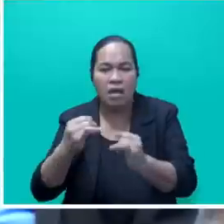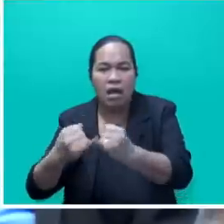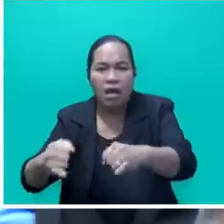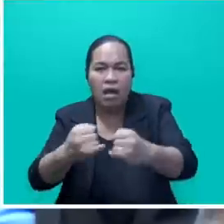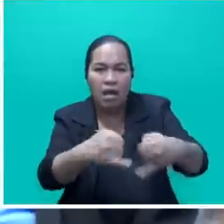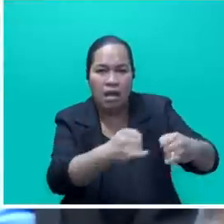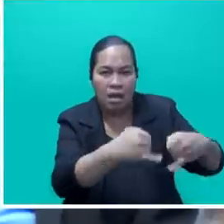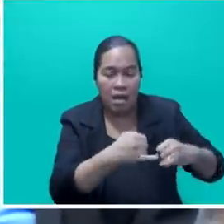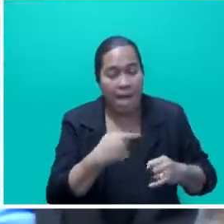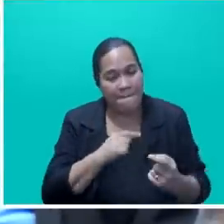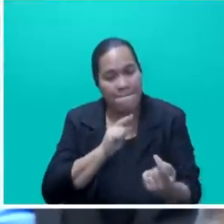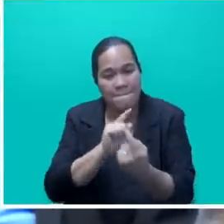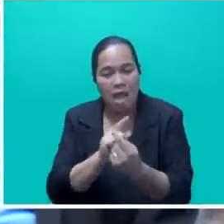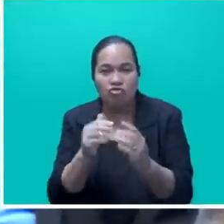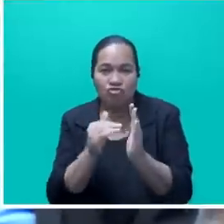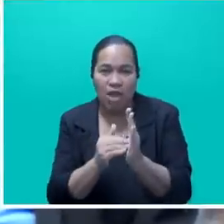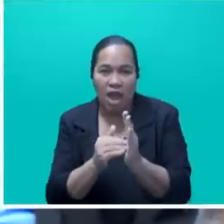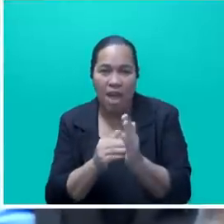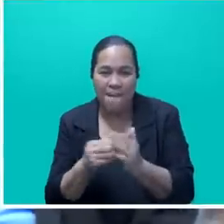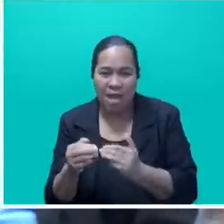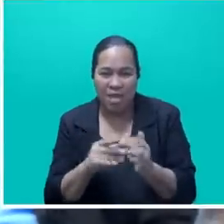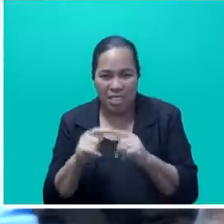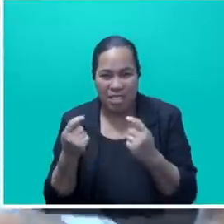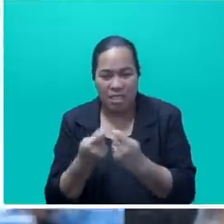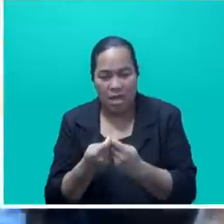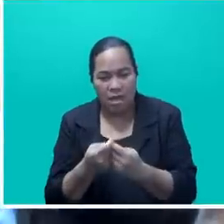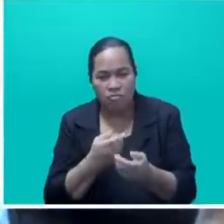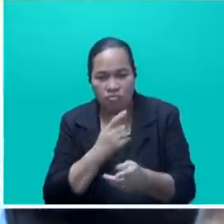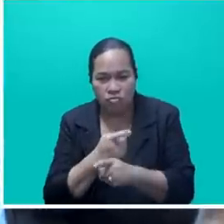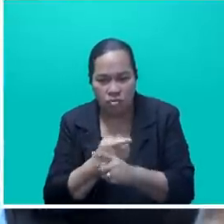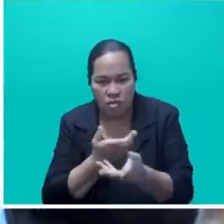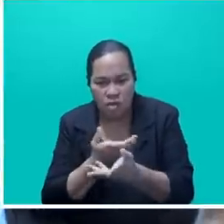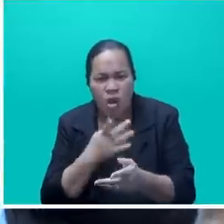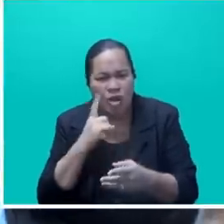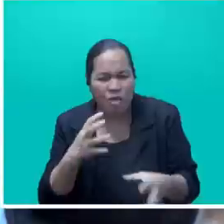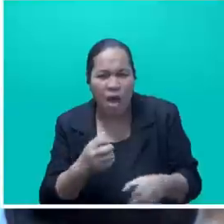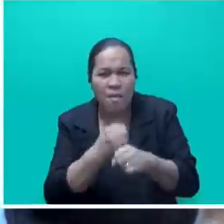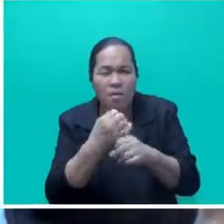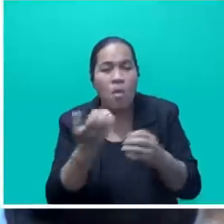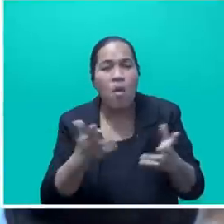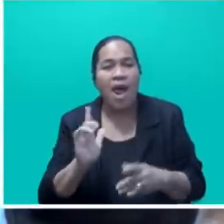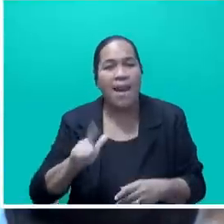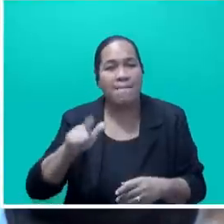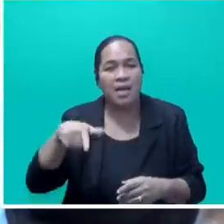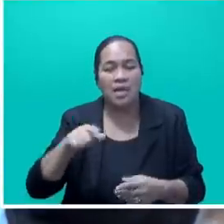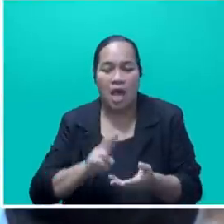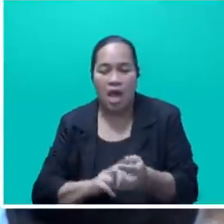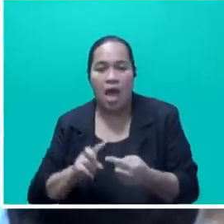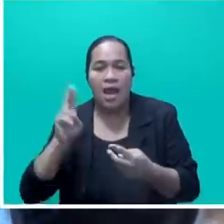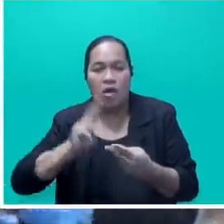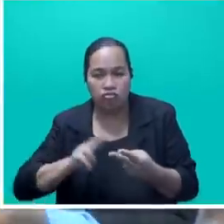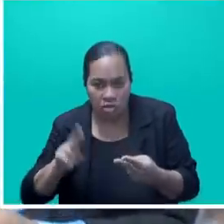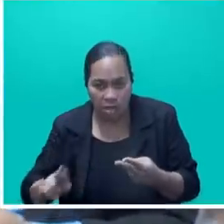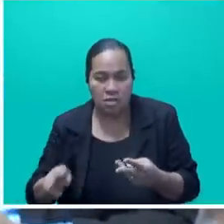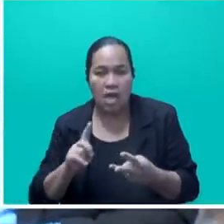chair and management of Fiji airports, and we are looking to upgrade the airport's terminals in Lambasa, Nausuri, Nandi,